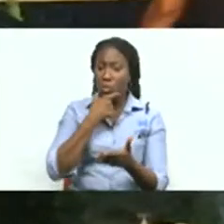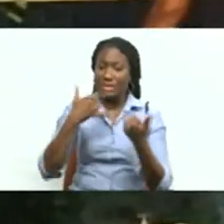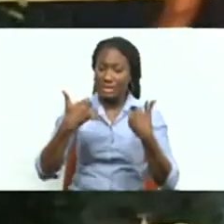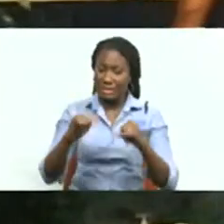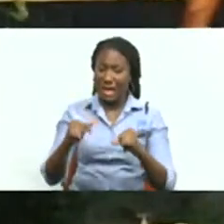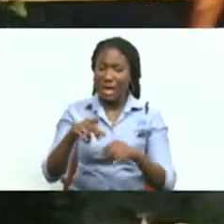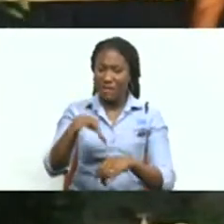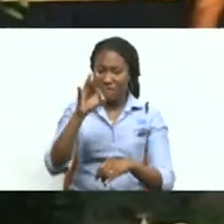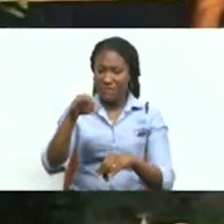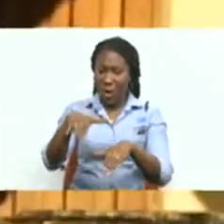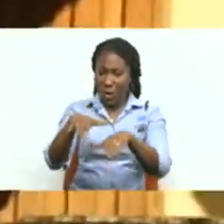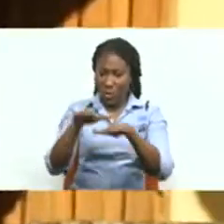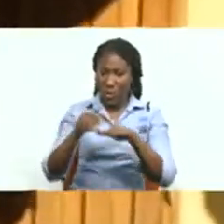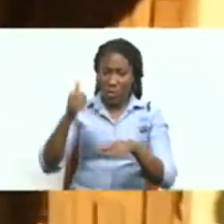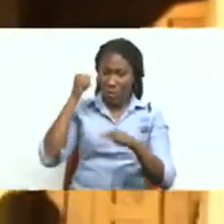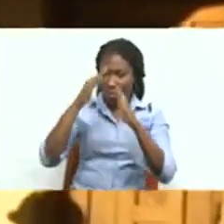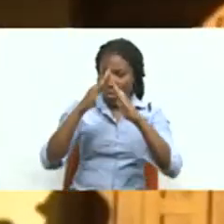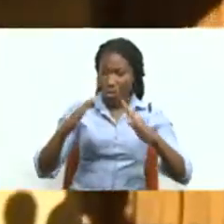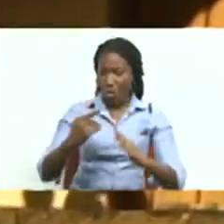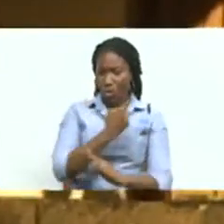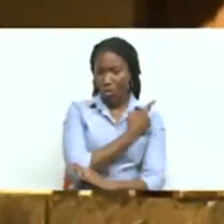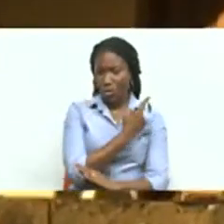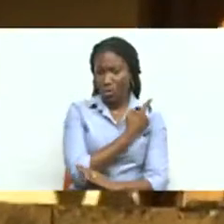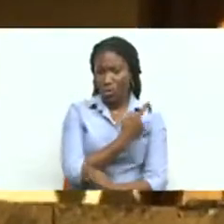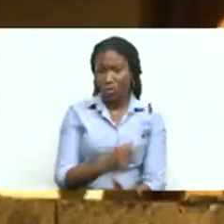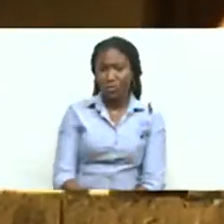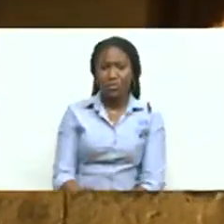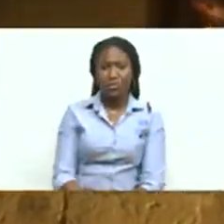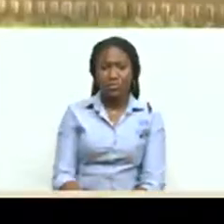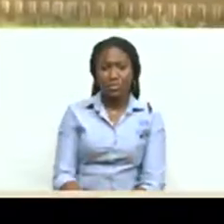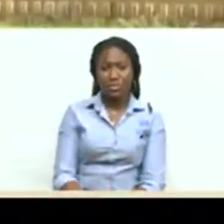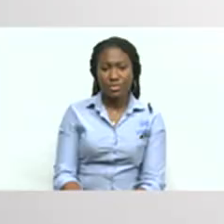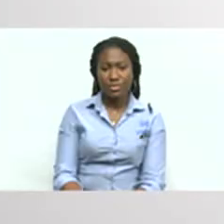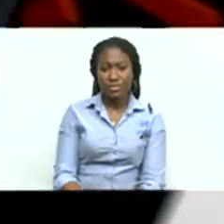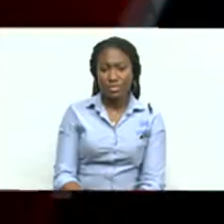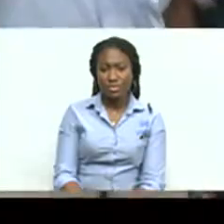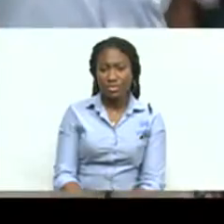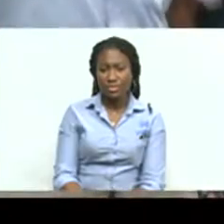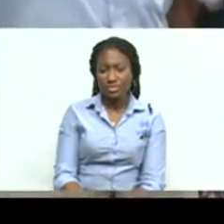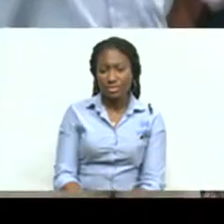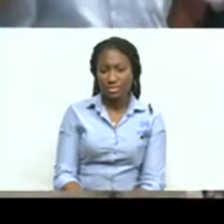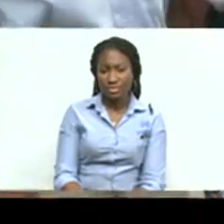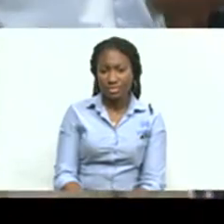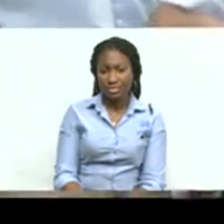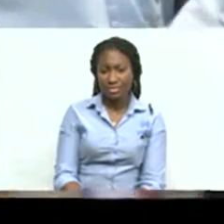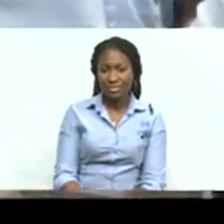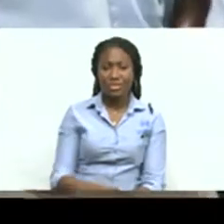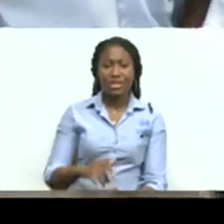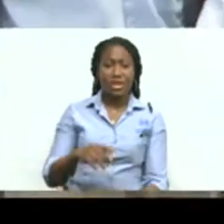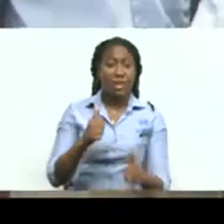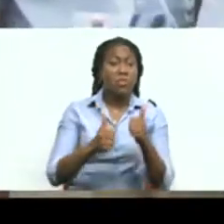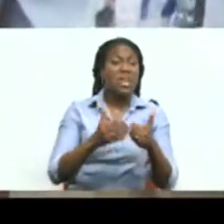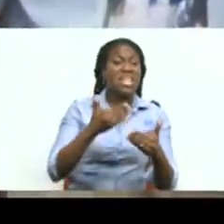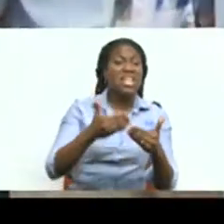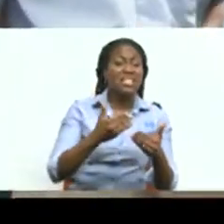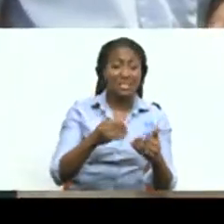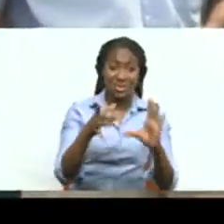remains found a week ago from the Matura family's South Valsain home. What was the easiest?